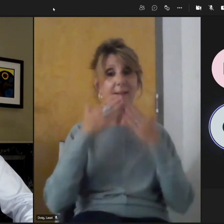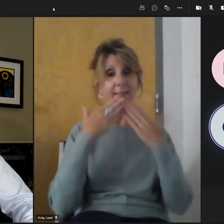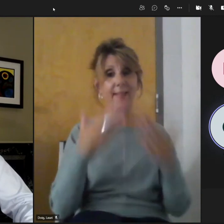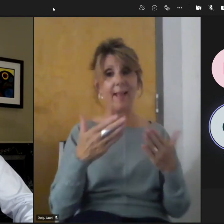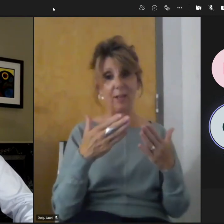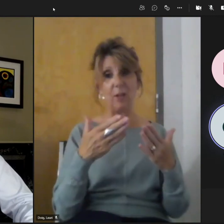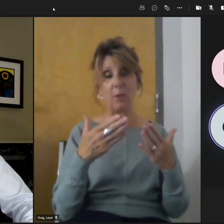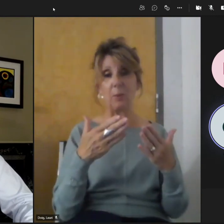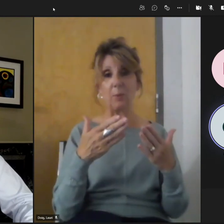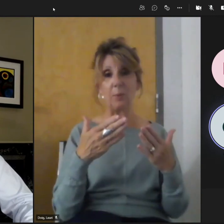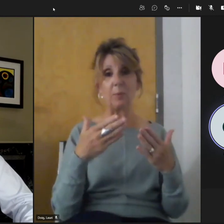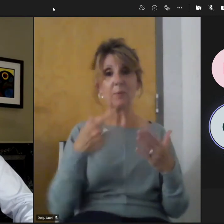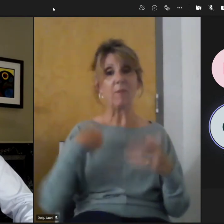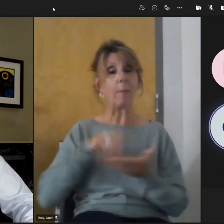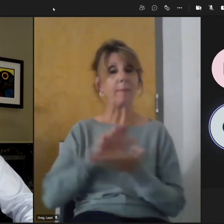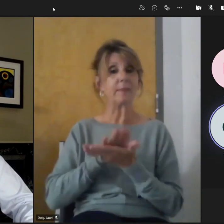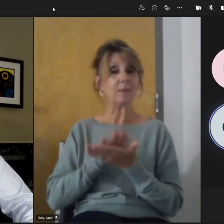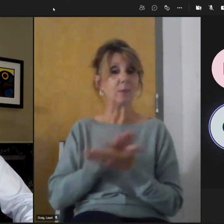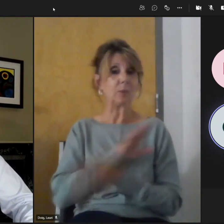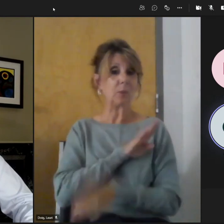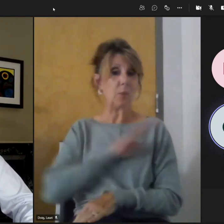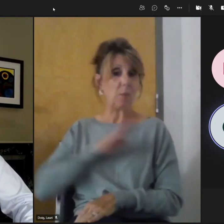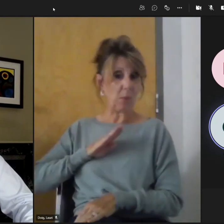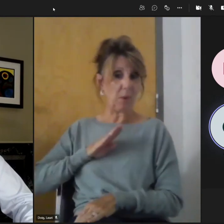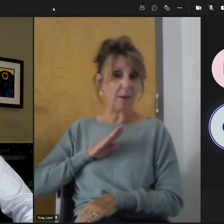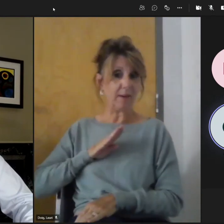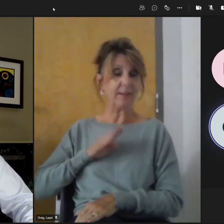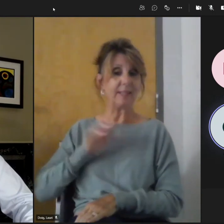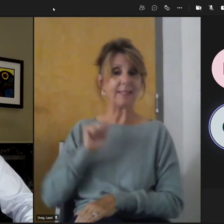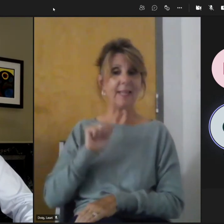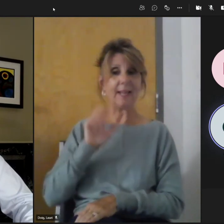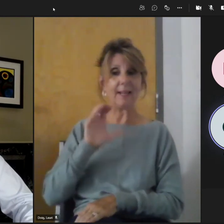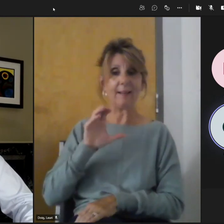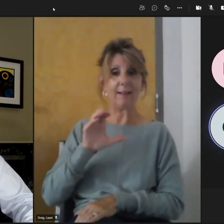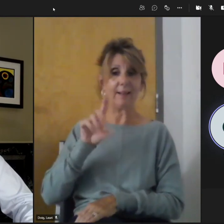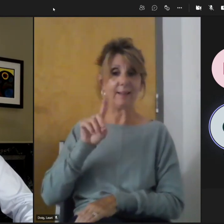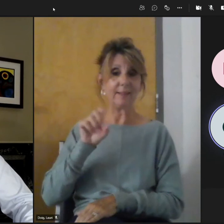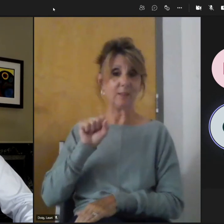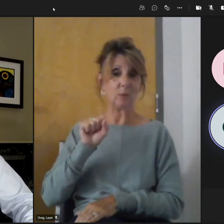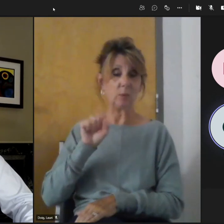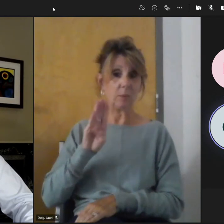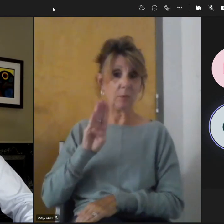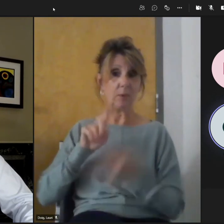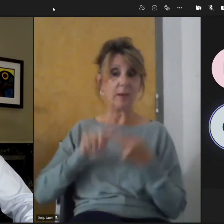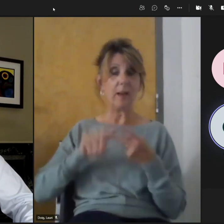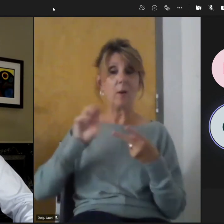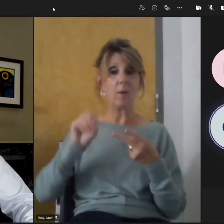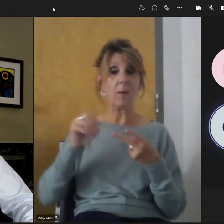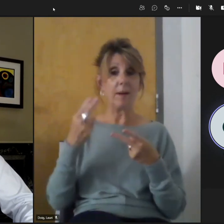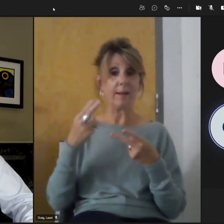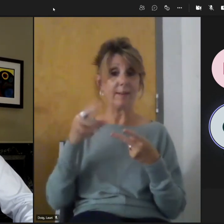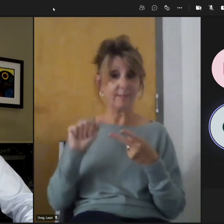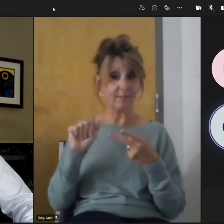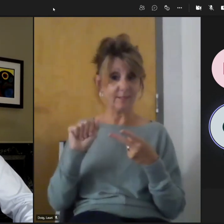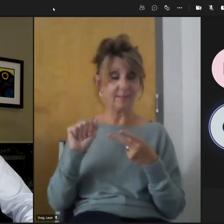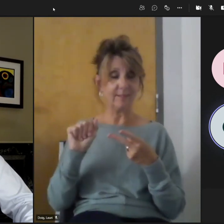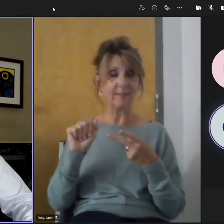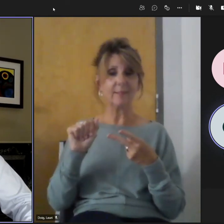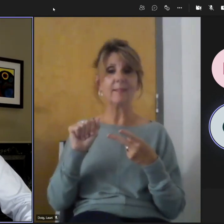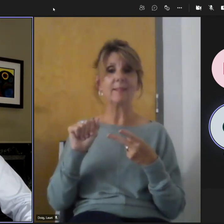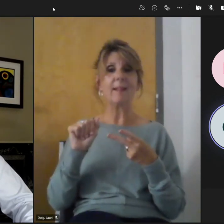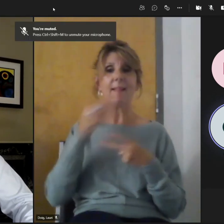on behalf of the St. Clair Catholic District School Board and the Ontario Healthy Schools Coalition for your super presentation.